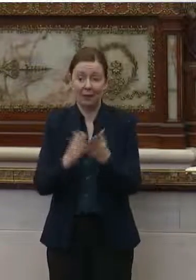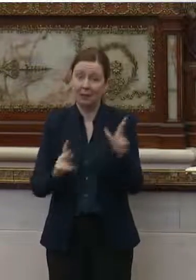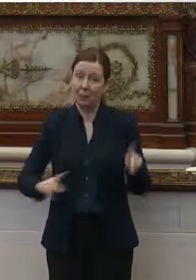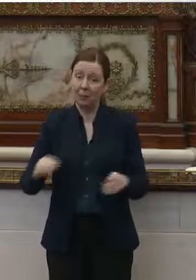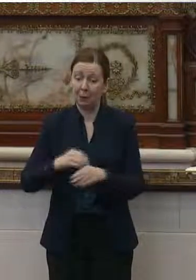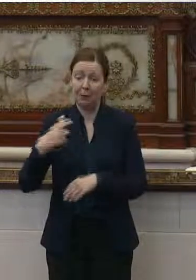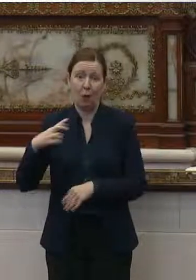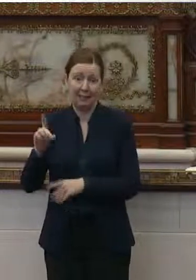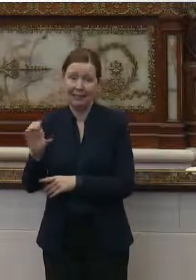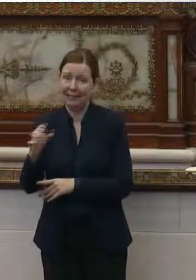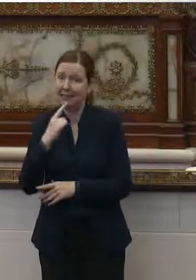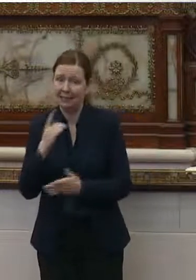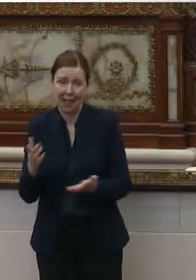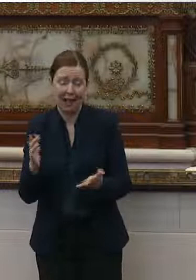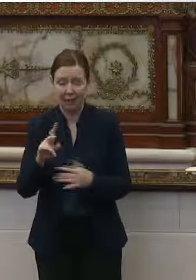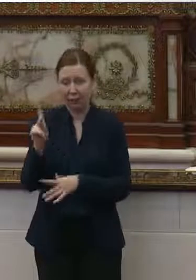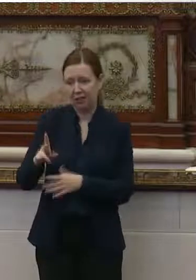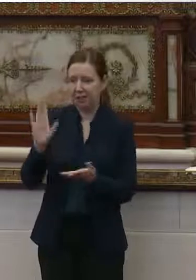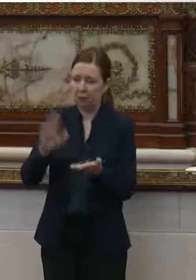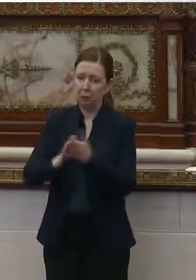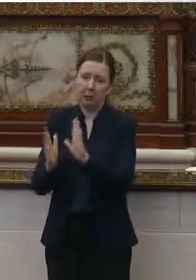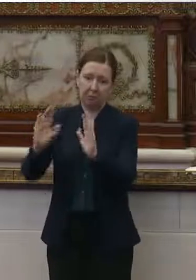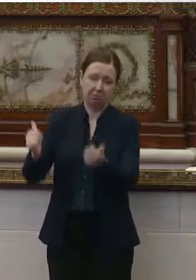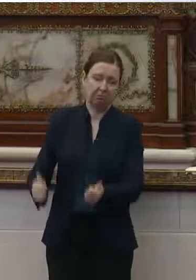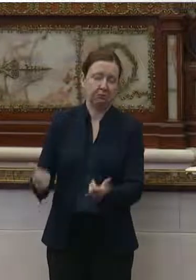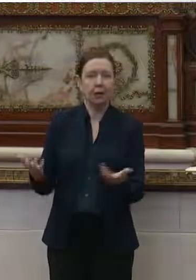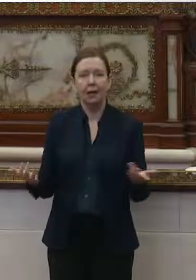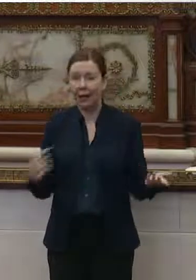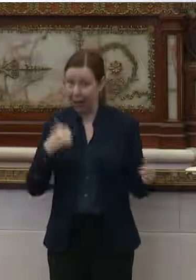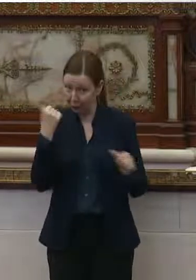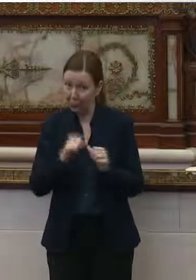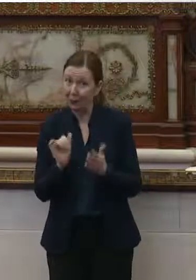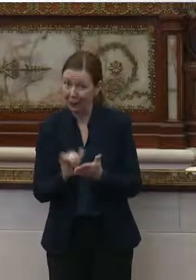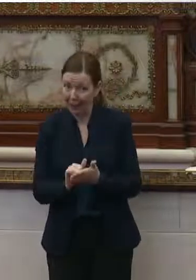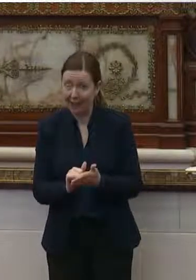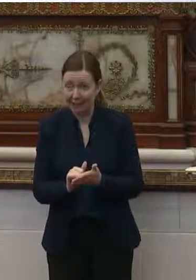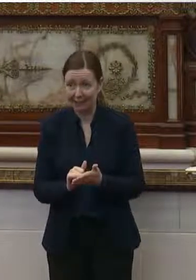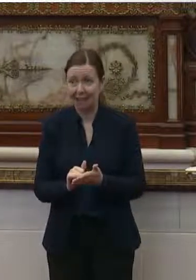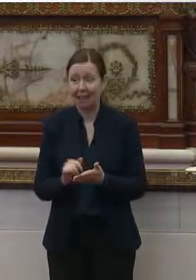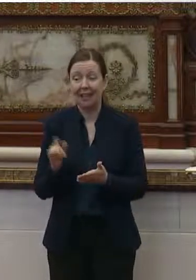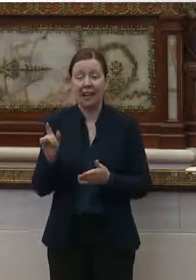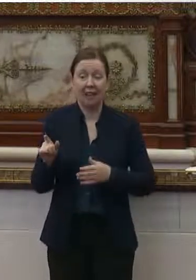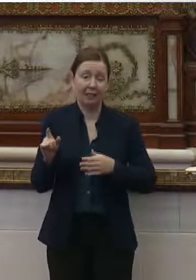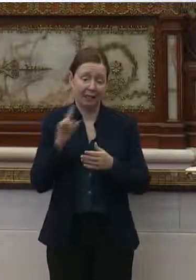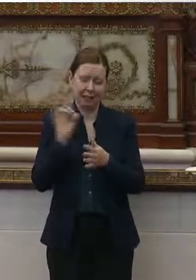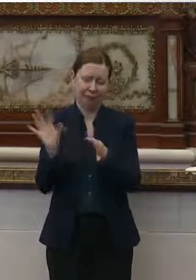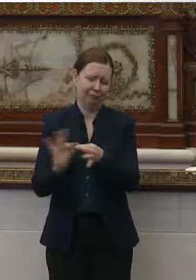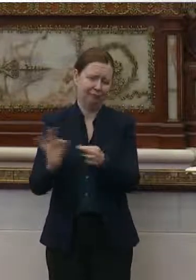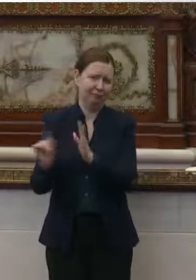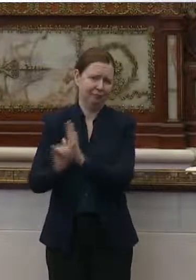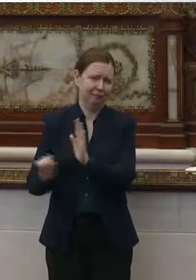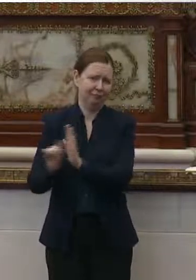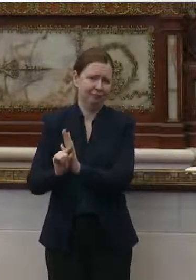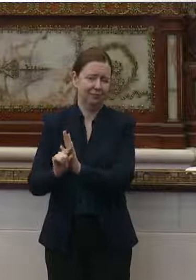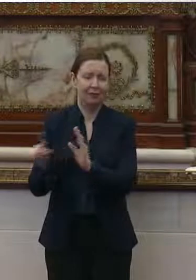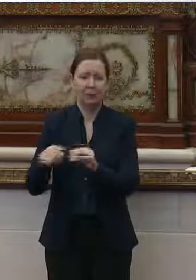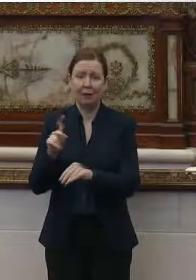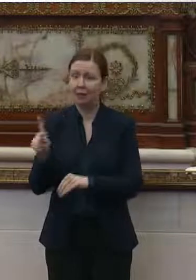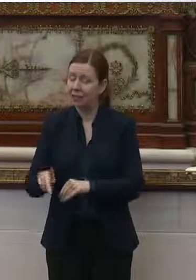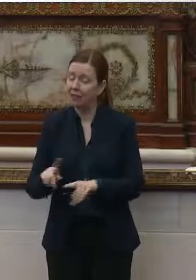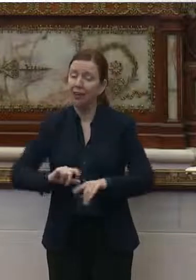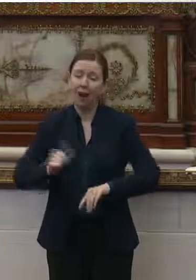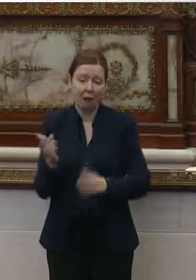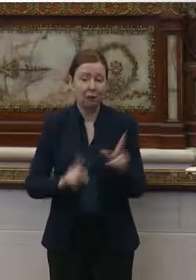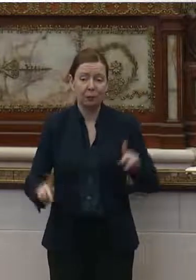Washington said that Philadelphia would be next. I remember that and, you know, they said that and, and, and, you know, um, there were